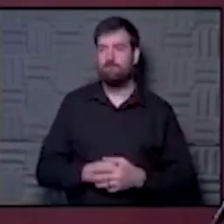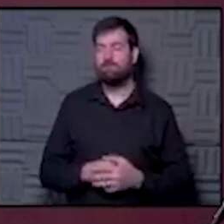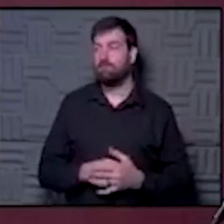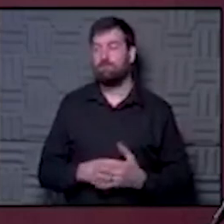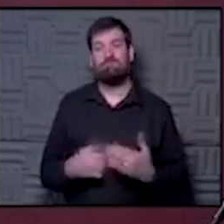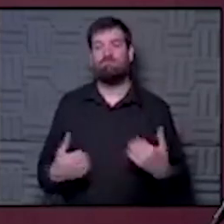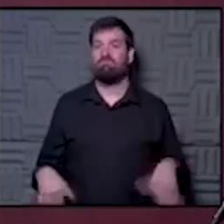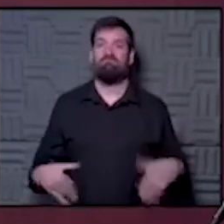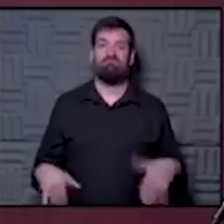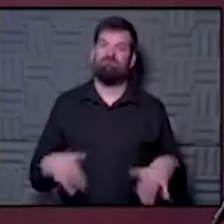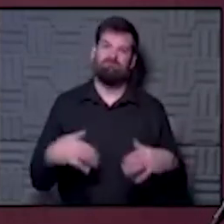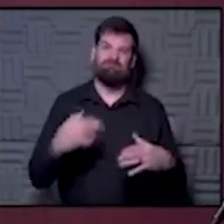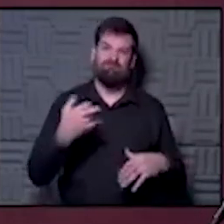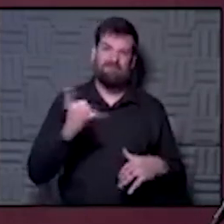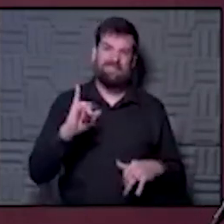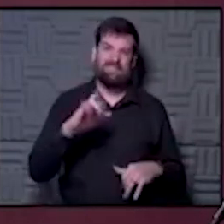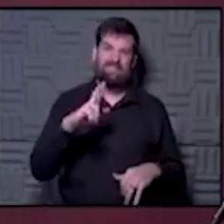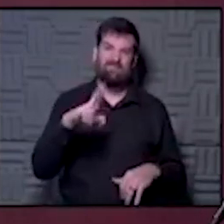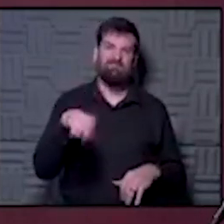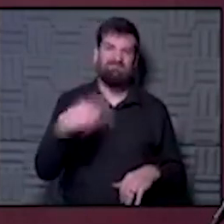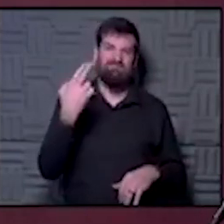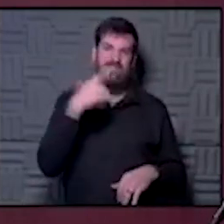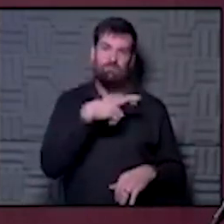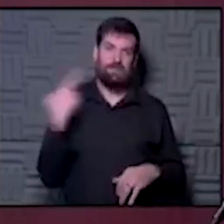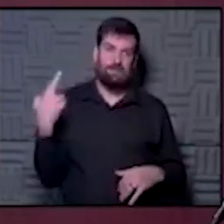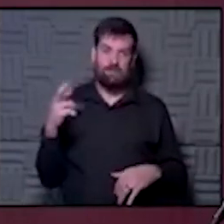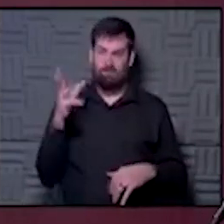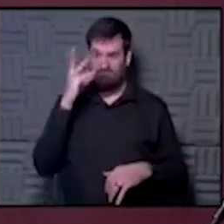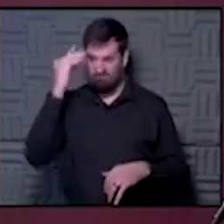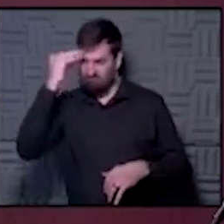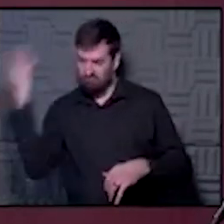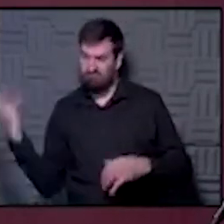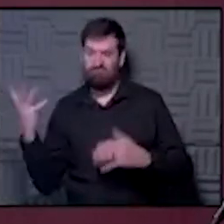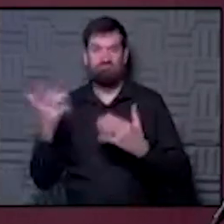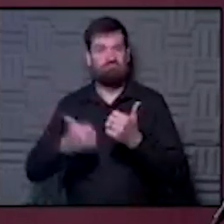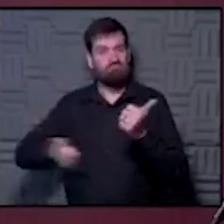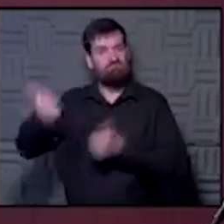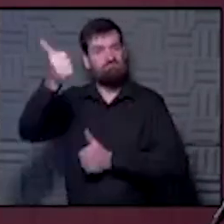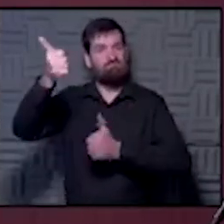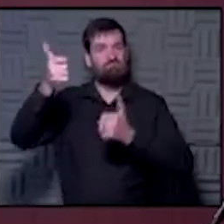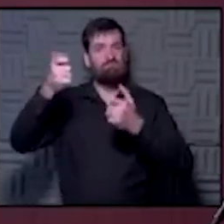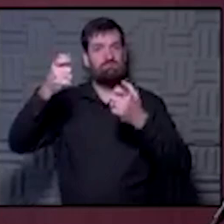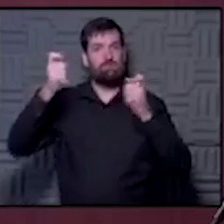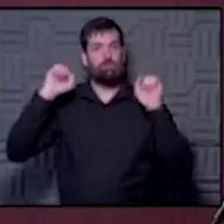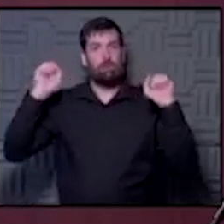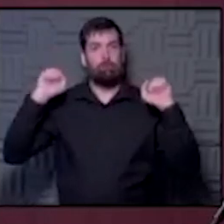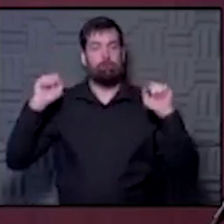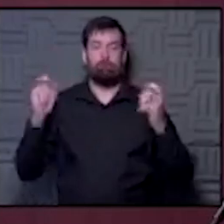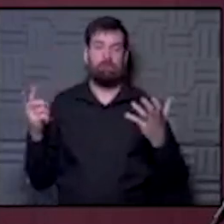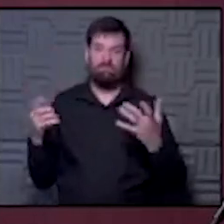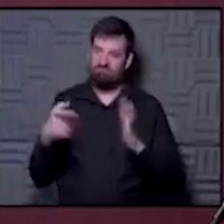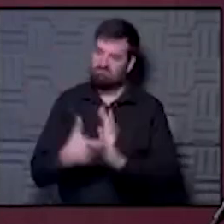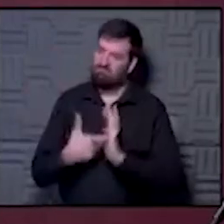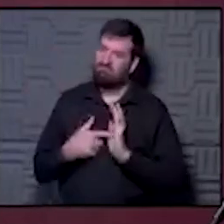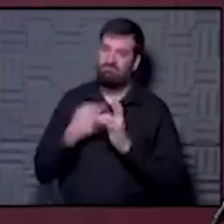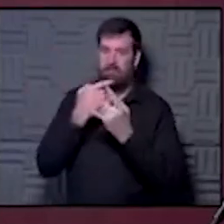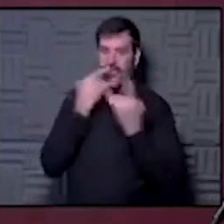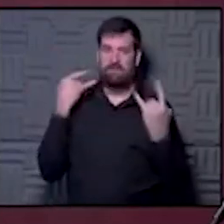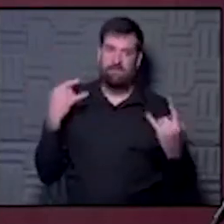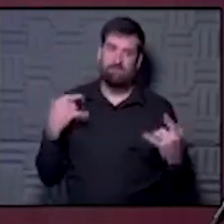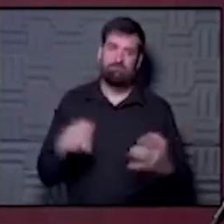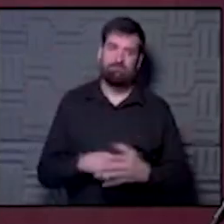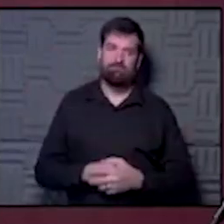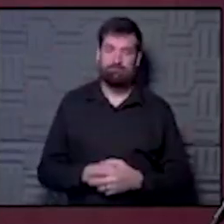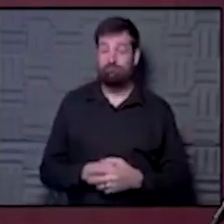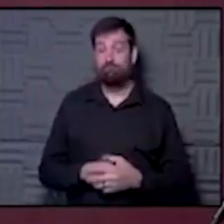I think it's still high risk. I would do what I could to communicate to the gym leadership of mandating masks in that setting to the degree